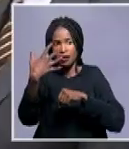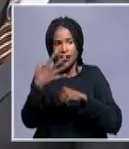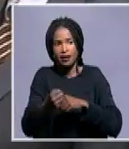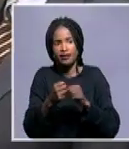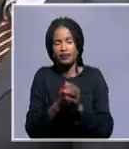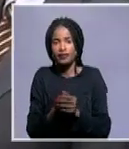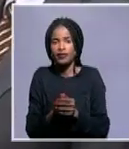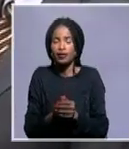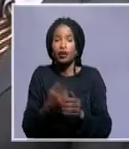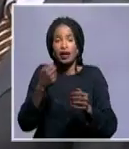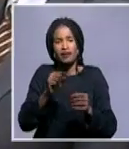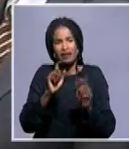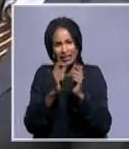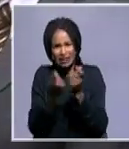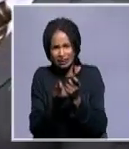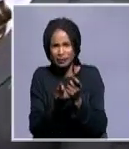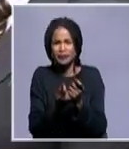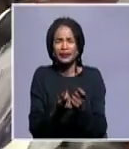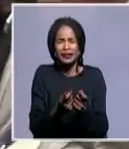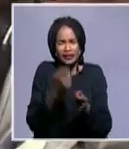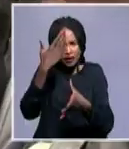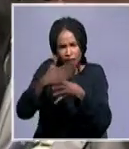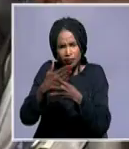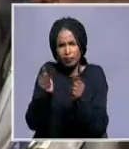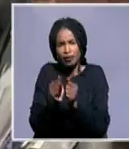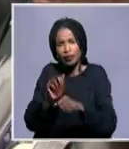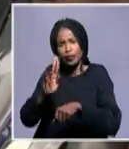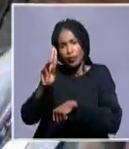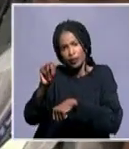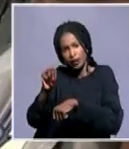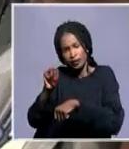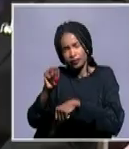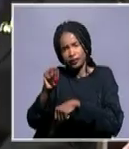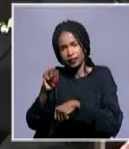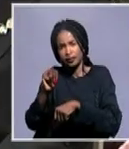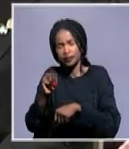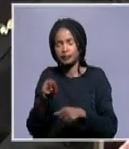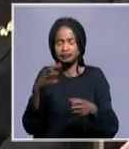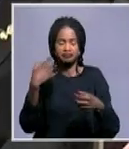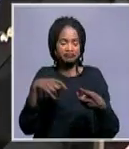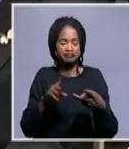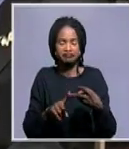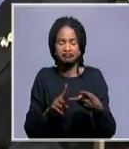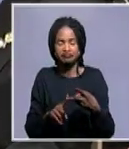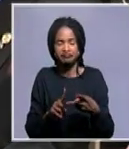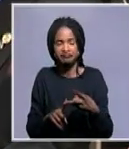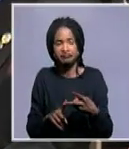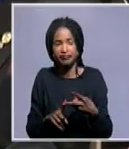intervention brigade, which is serving side by side with the UN mission. And we have really